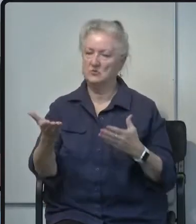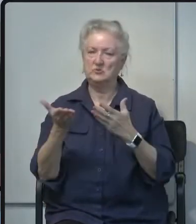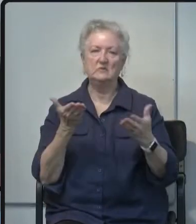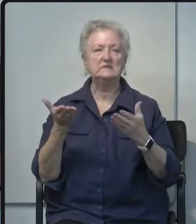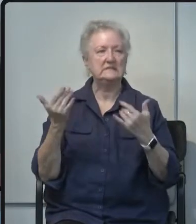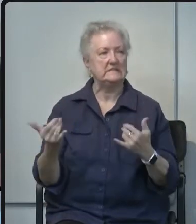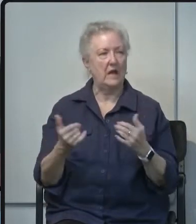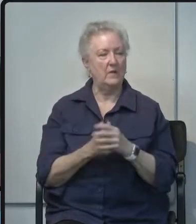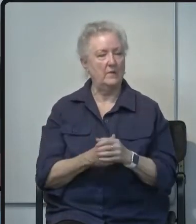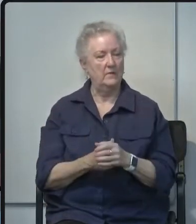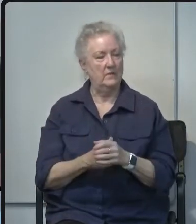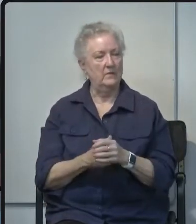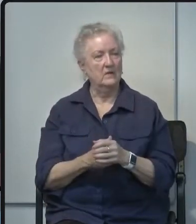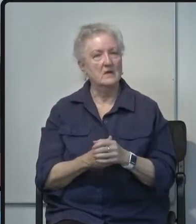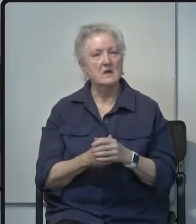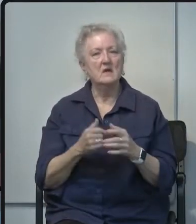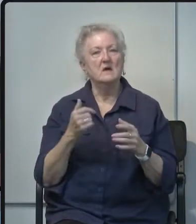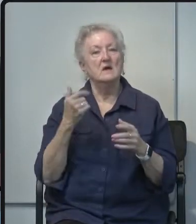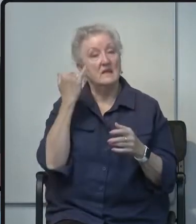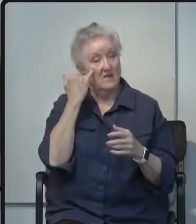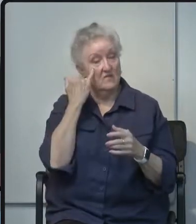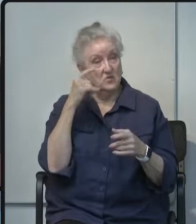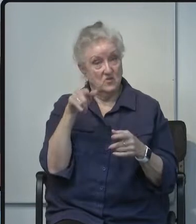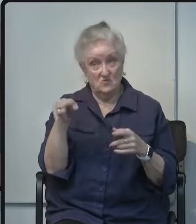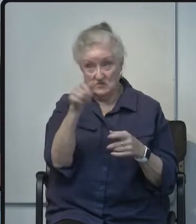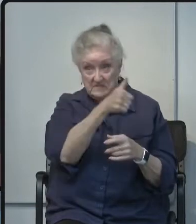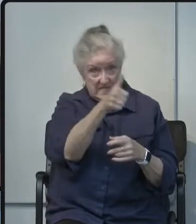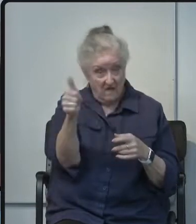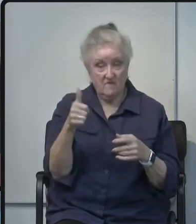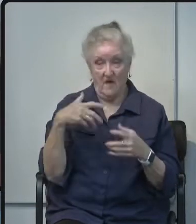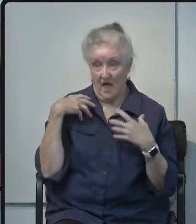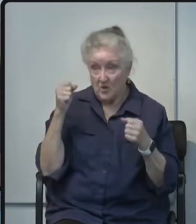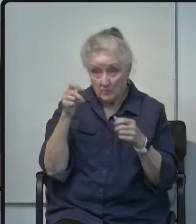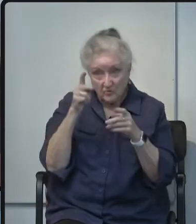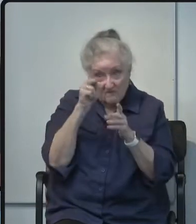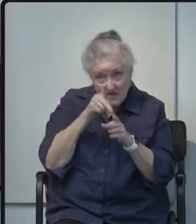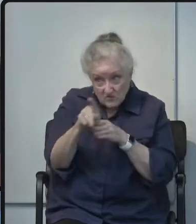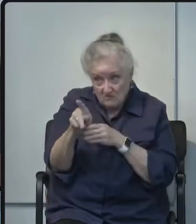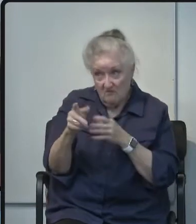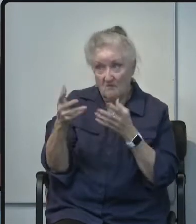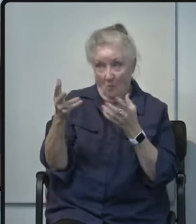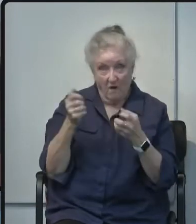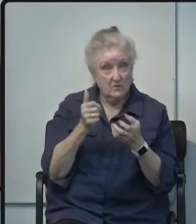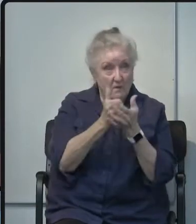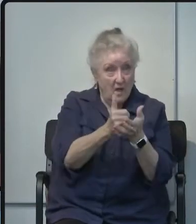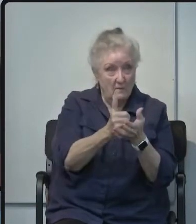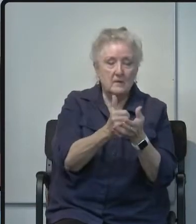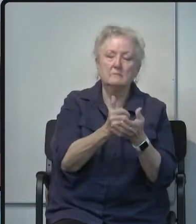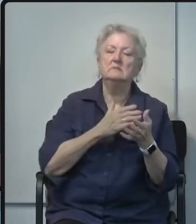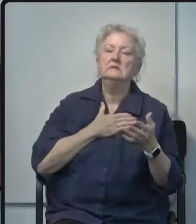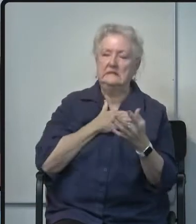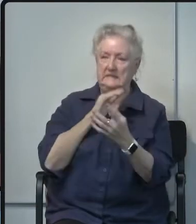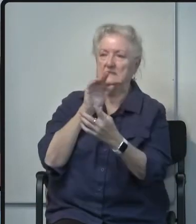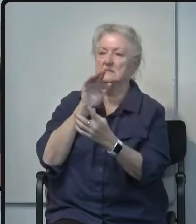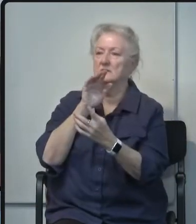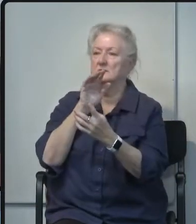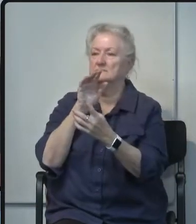if you are a health professional and do want to help please go to